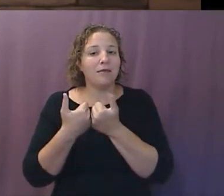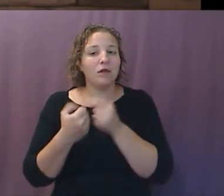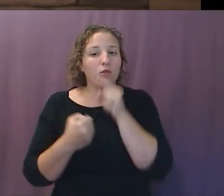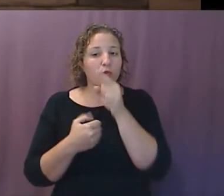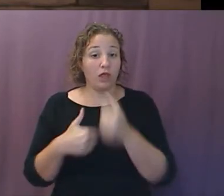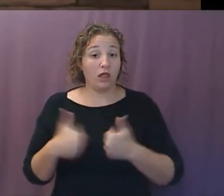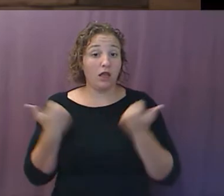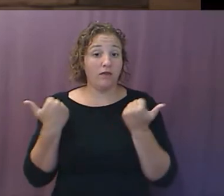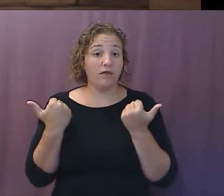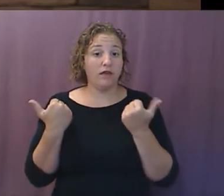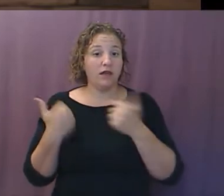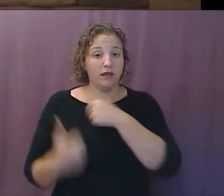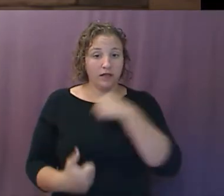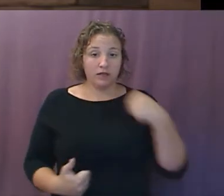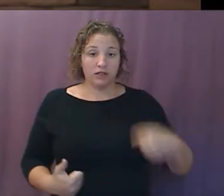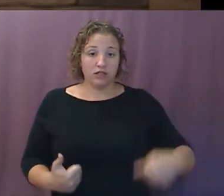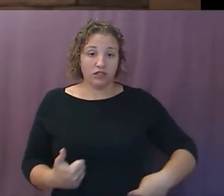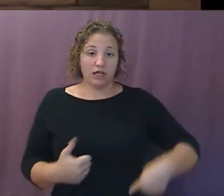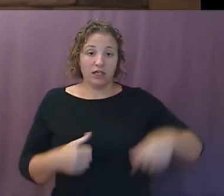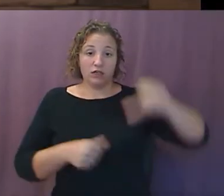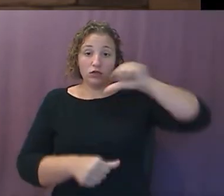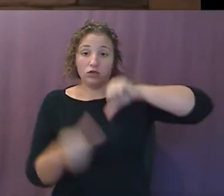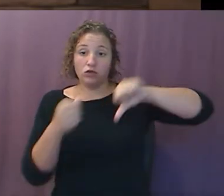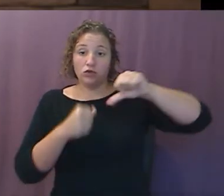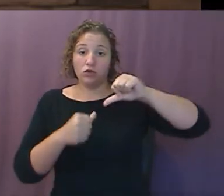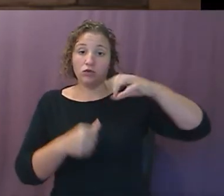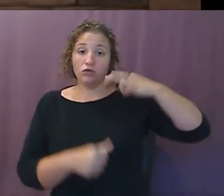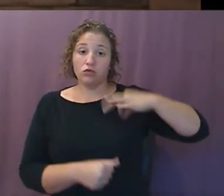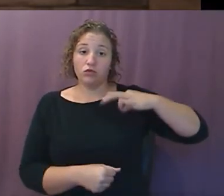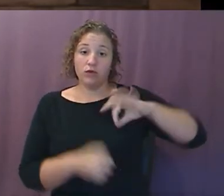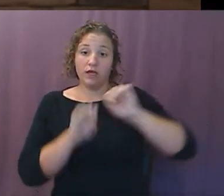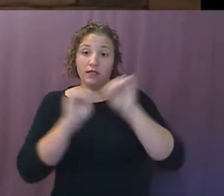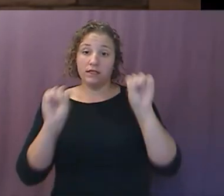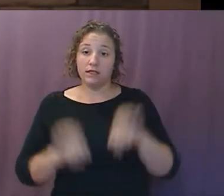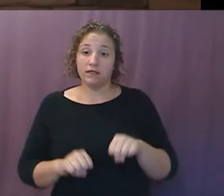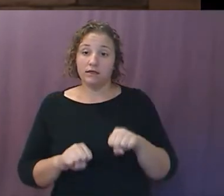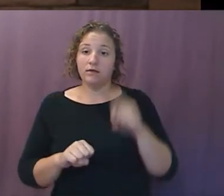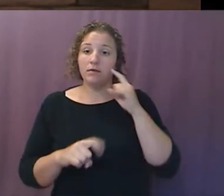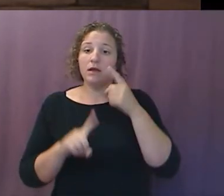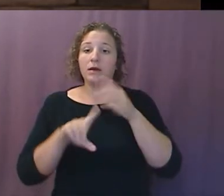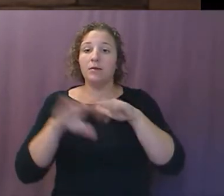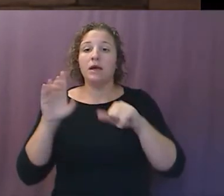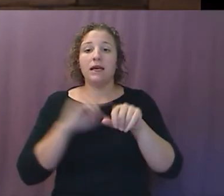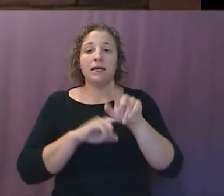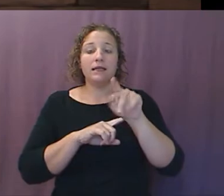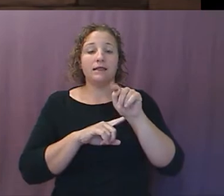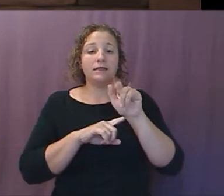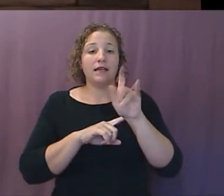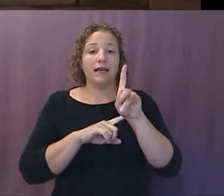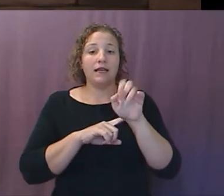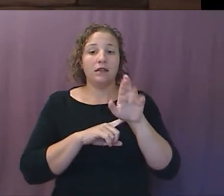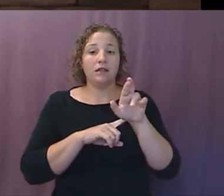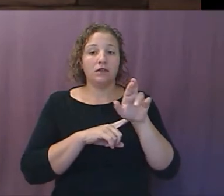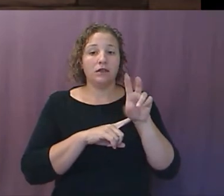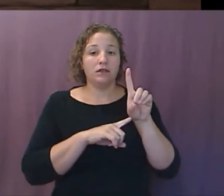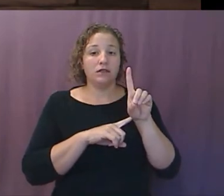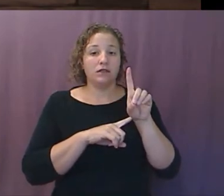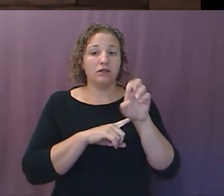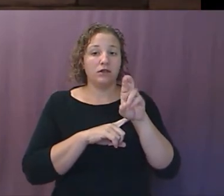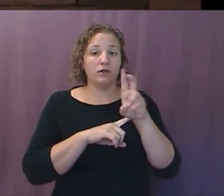China's Social Credit System by Tyler Durden of zerohedge.com, October 13, 2019.